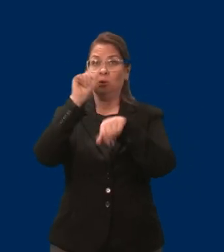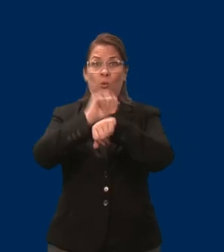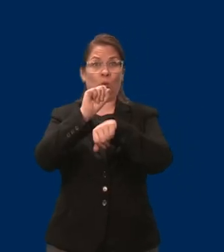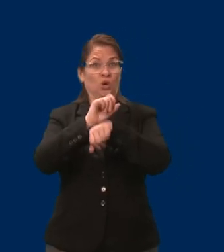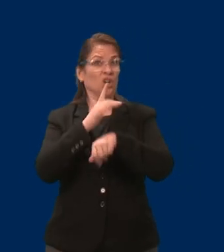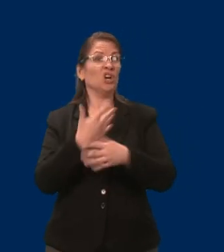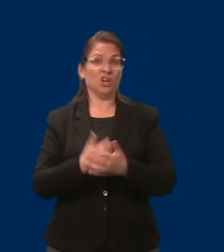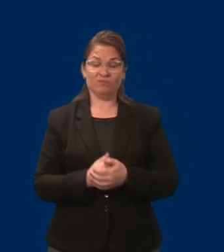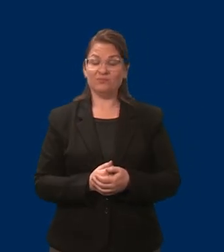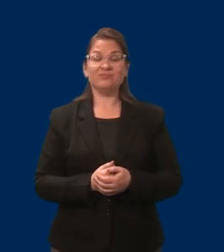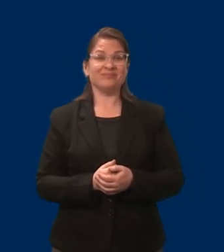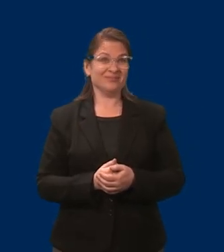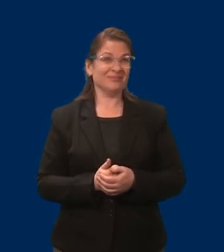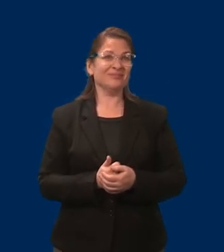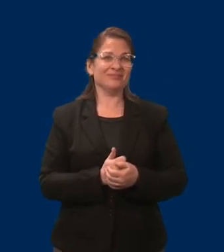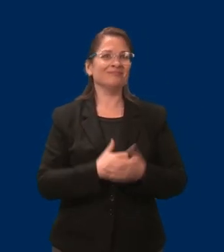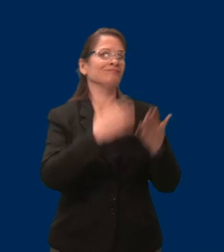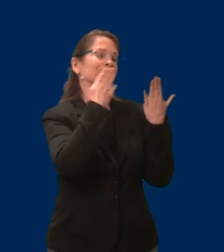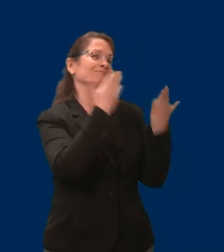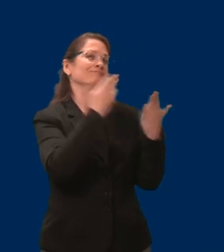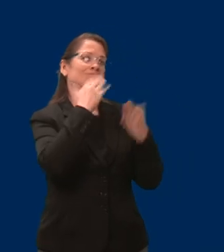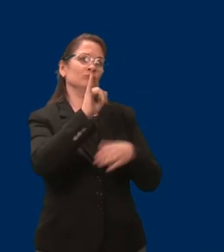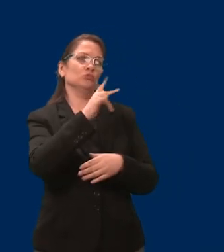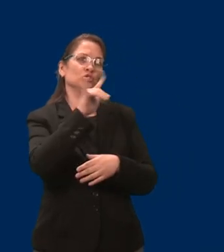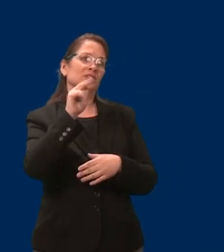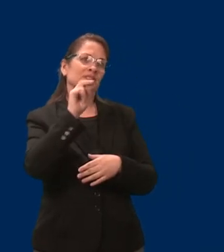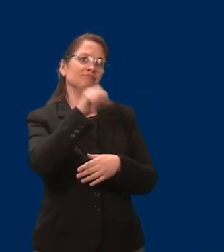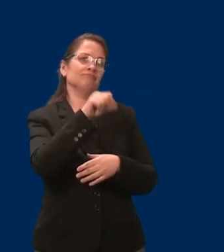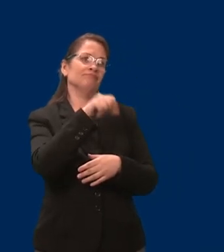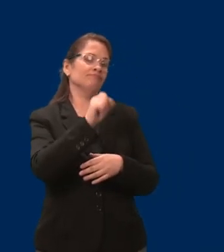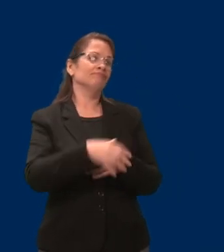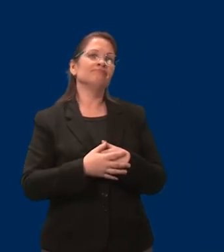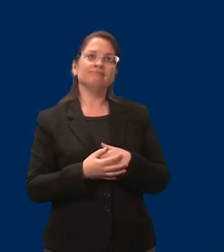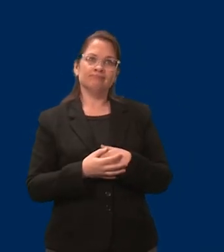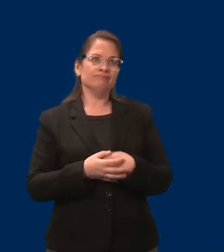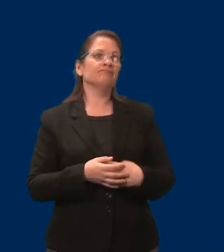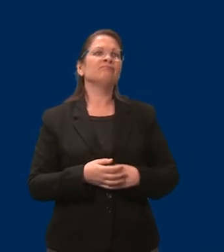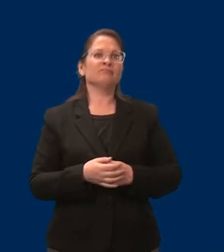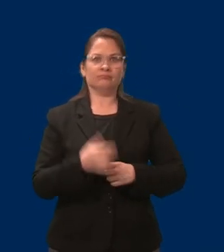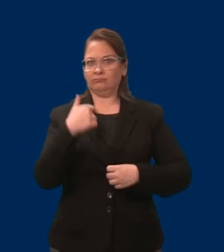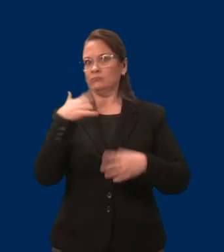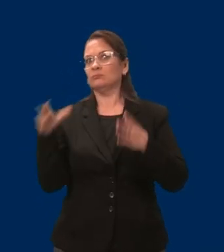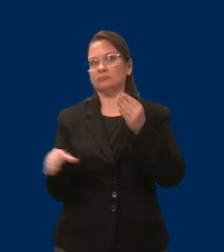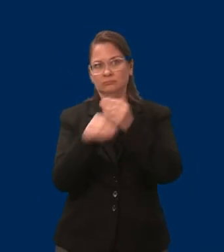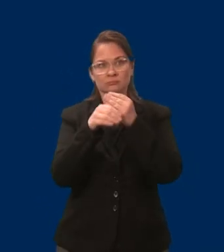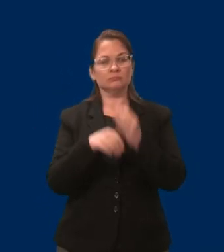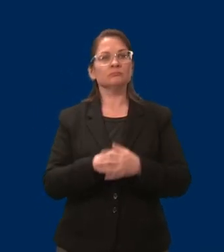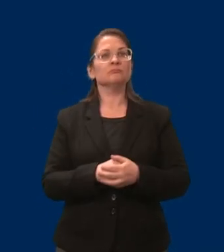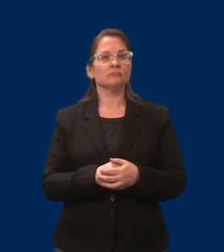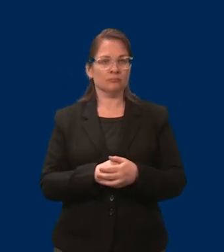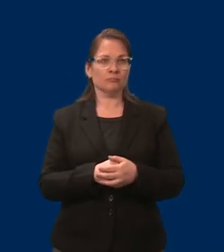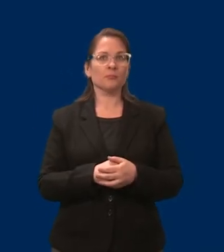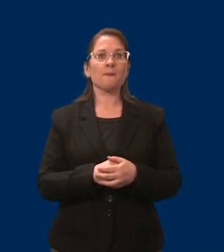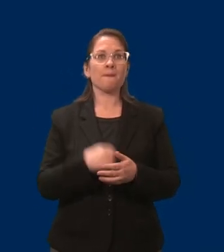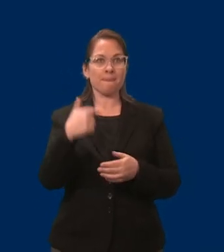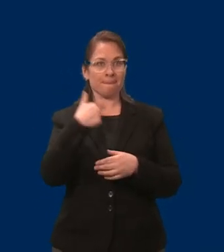Jillian. know, Jim, if I can just real, I'll just add a real quick anecdote to that. I just met with Bentley from the